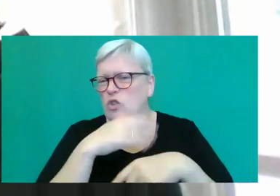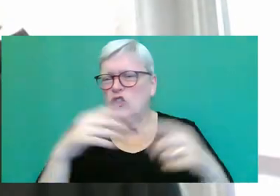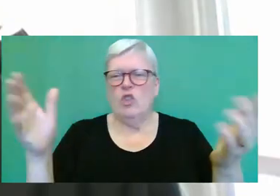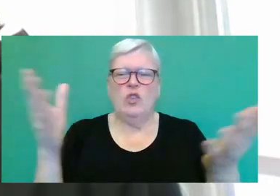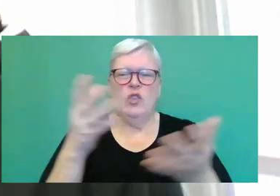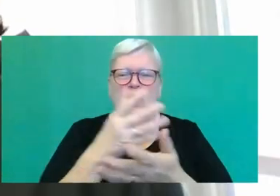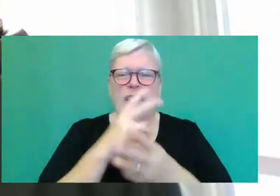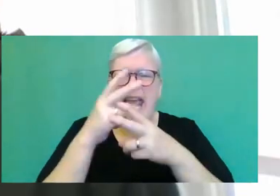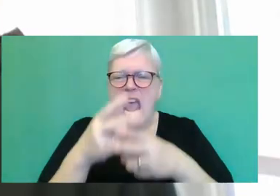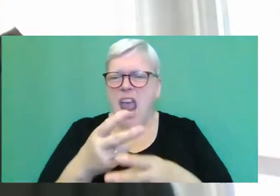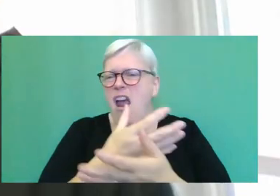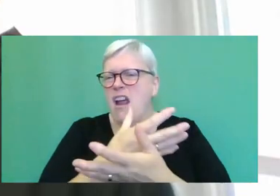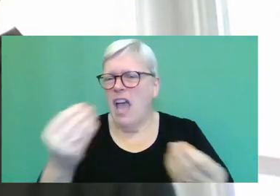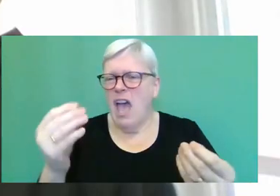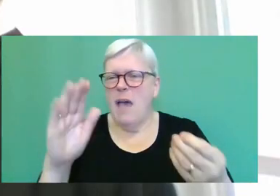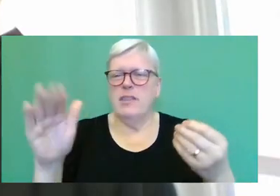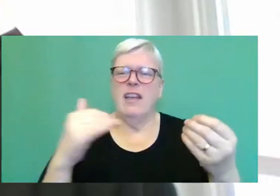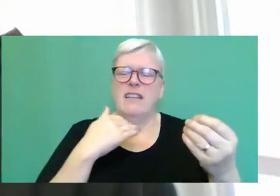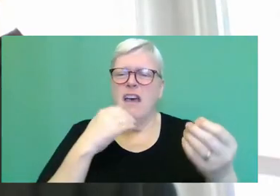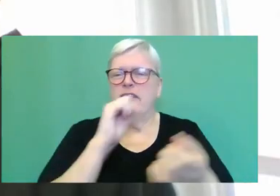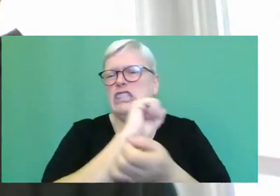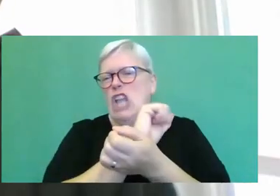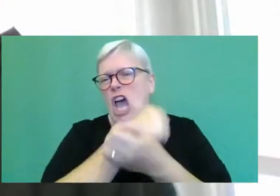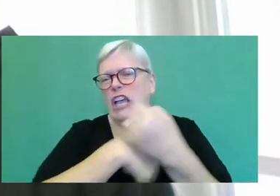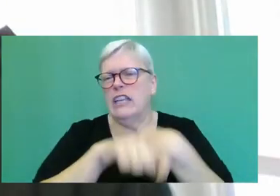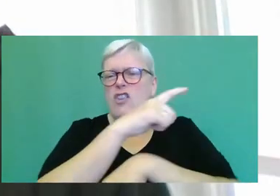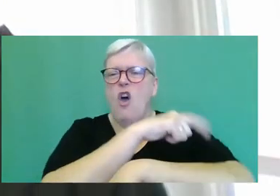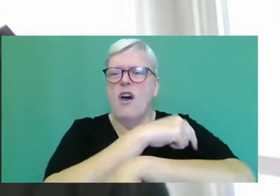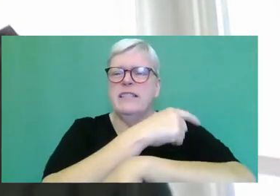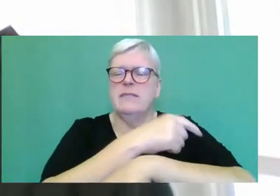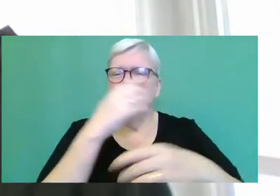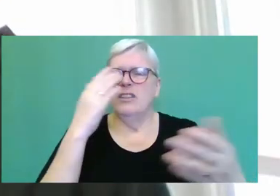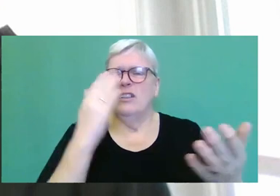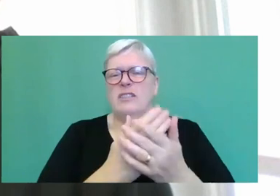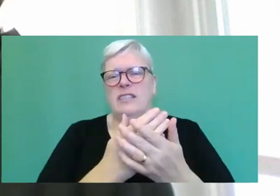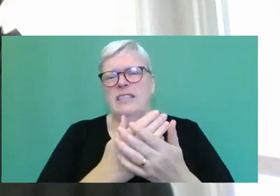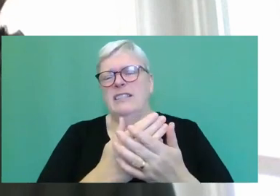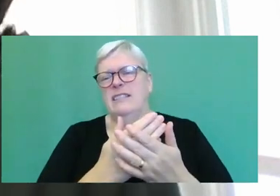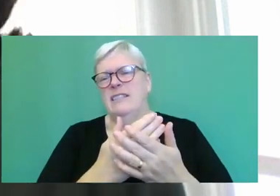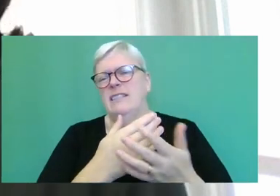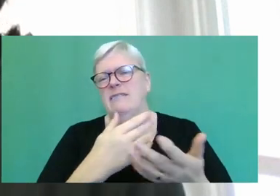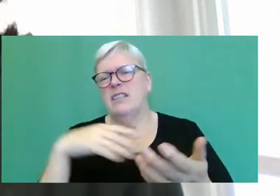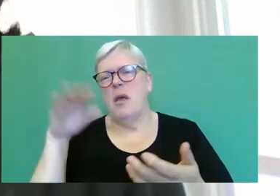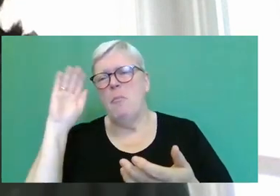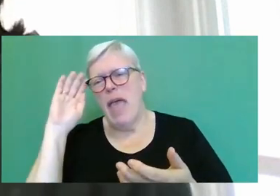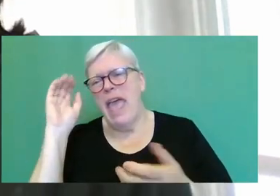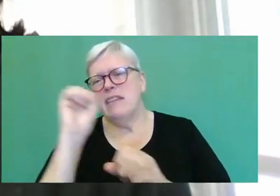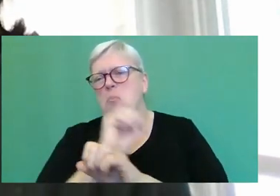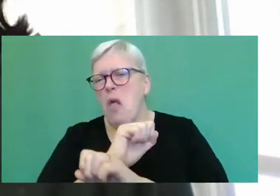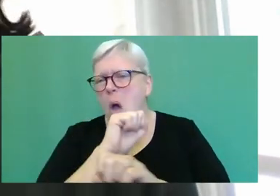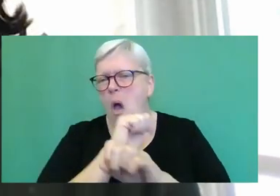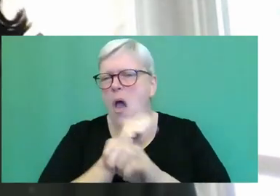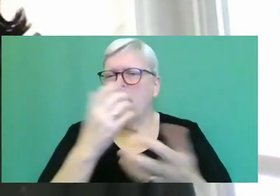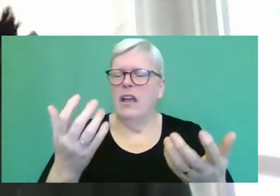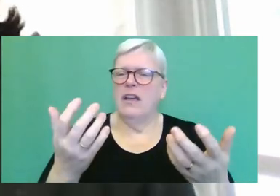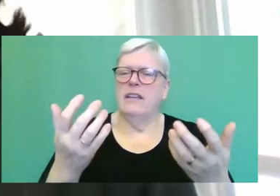people getting stuck in hospital, being nastily referred to as bed blockers. And just